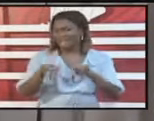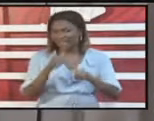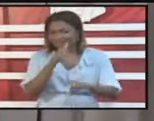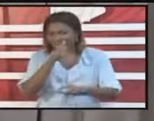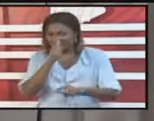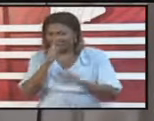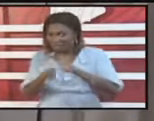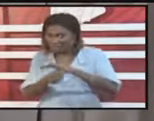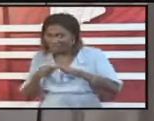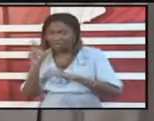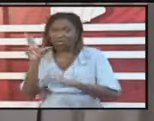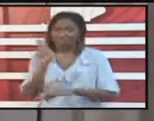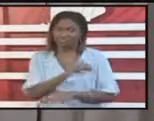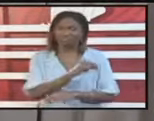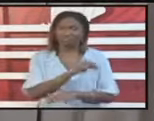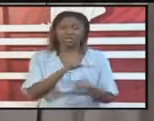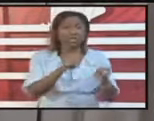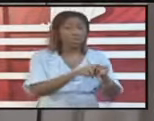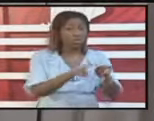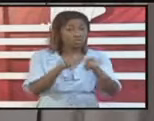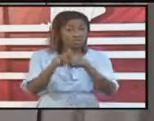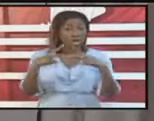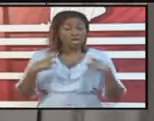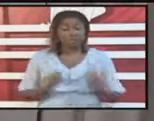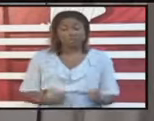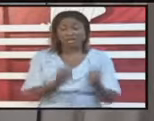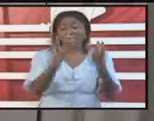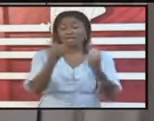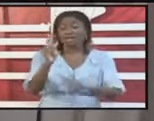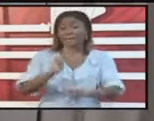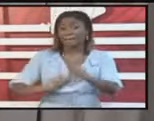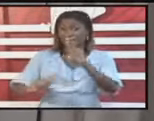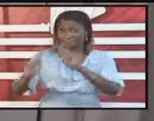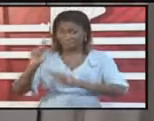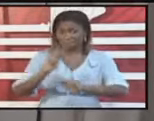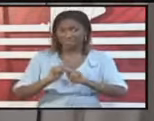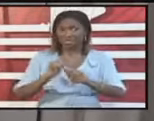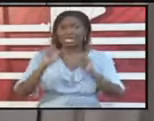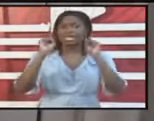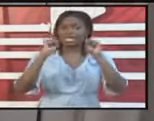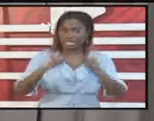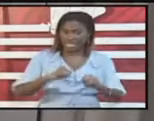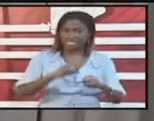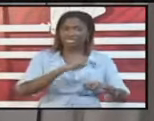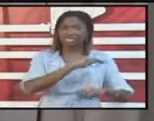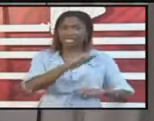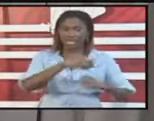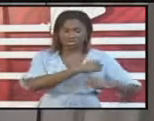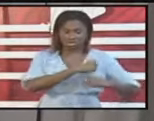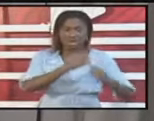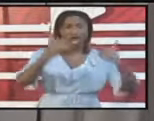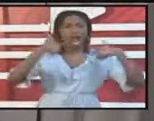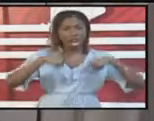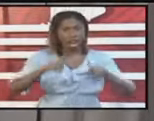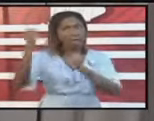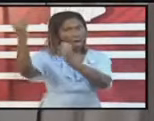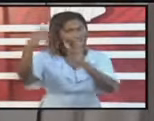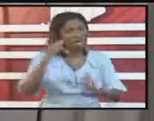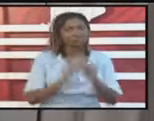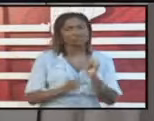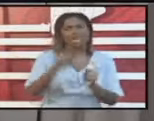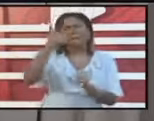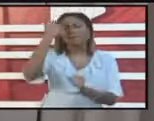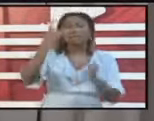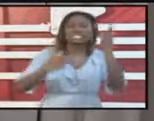There have also been a number of persons who have been permitted exemptions to come back in for specific health reasons. We're managing that